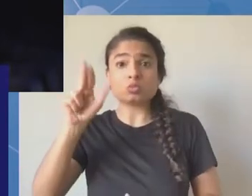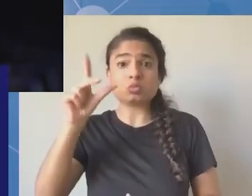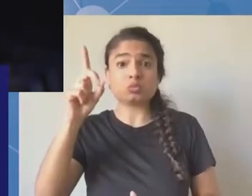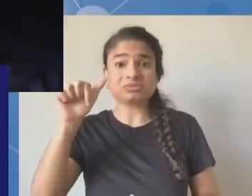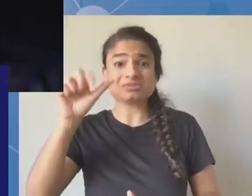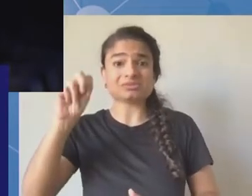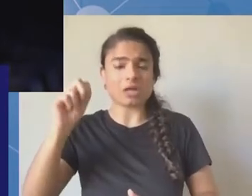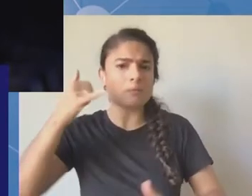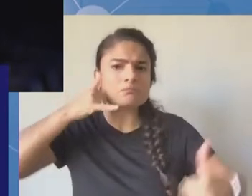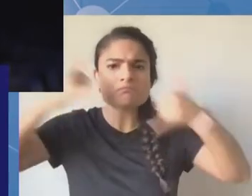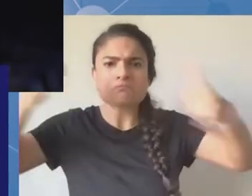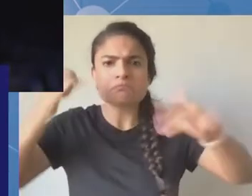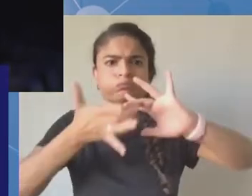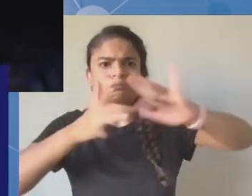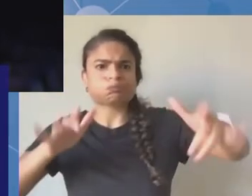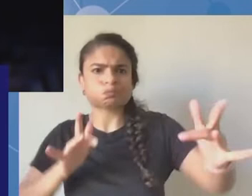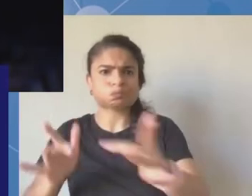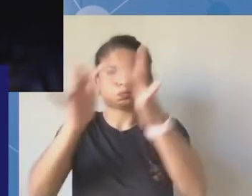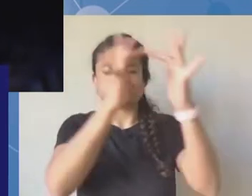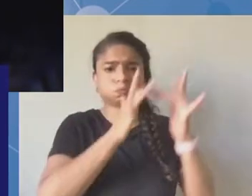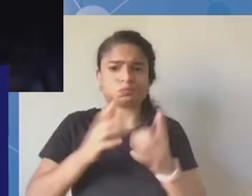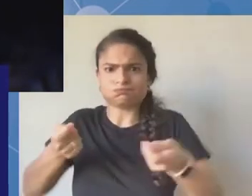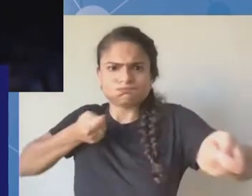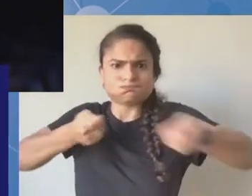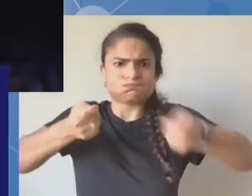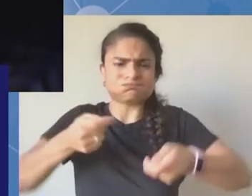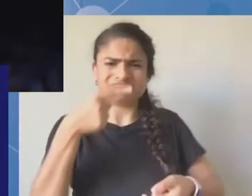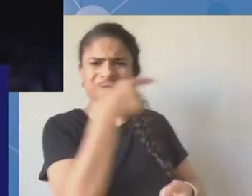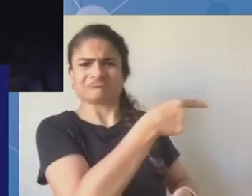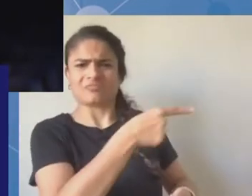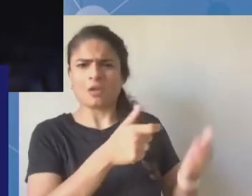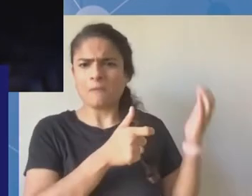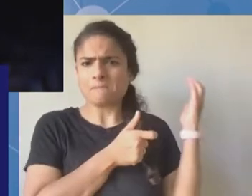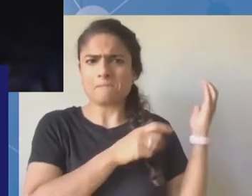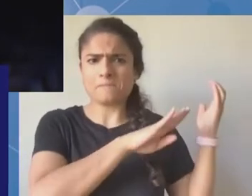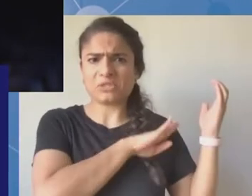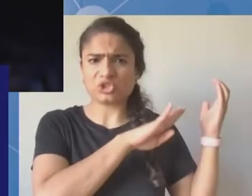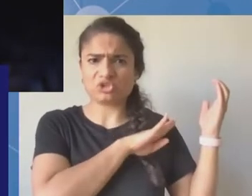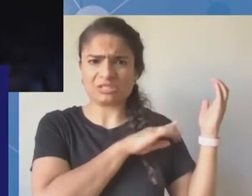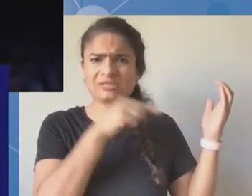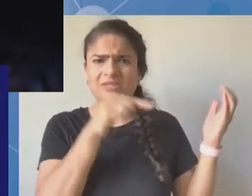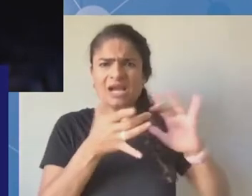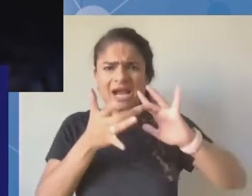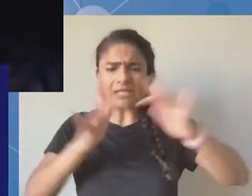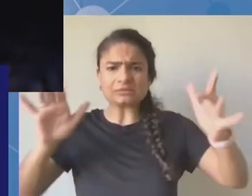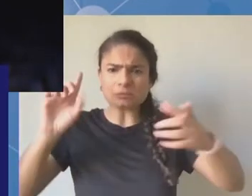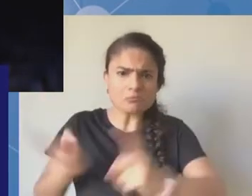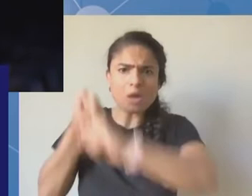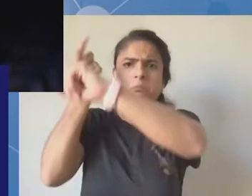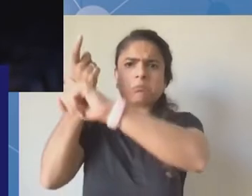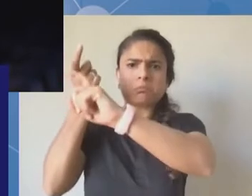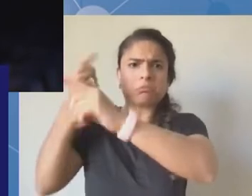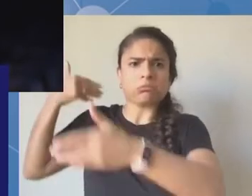and lots of missing people until now. Sudan experienced another internet shutdown this year, October 25th,